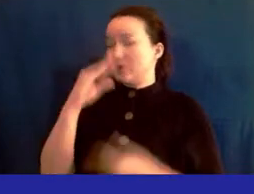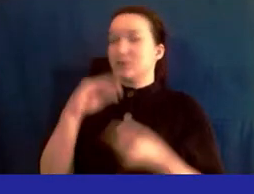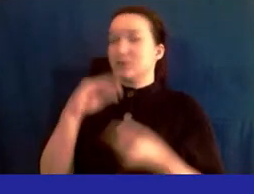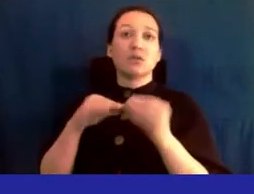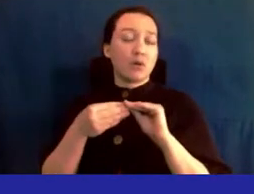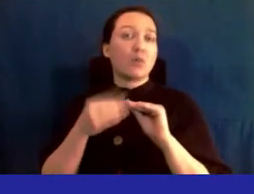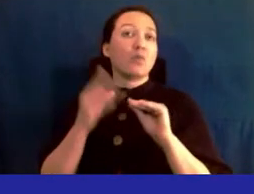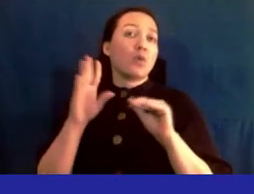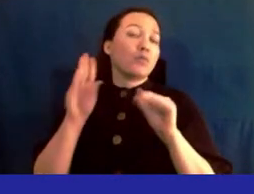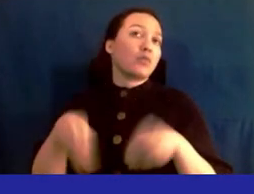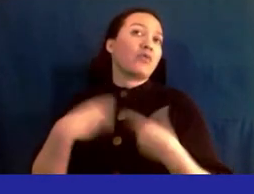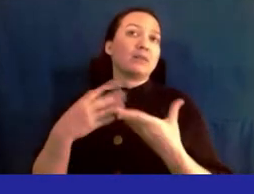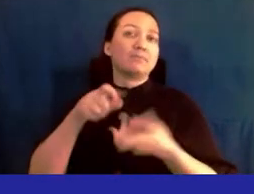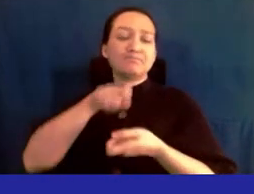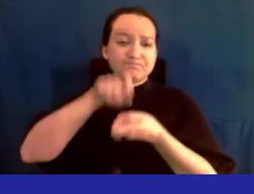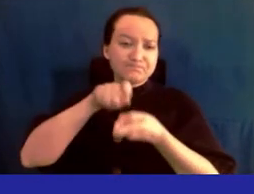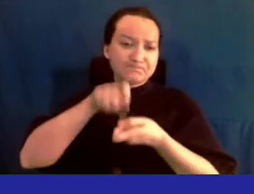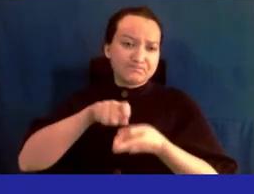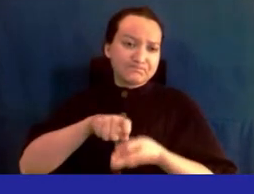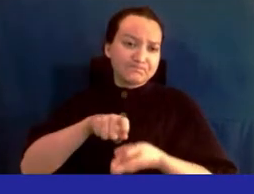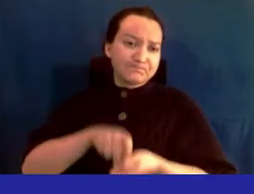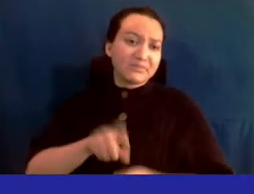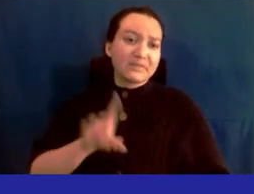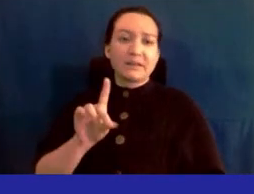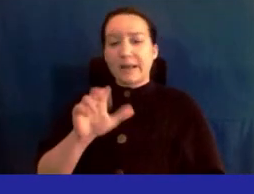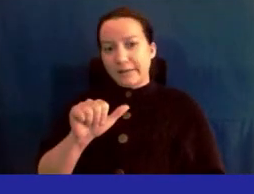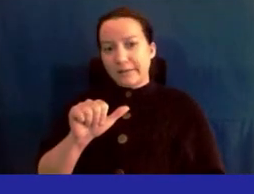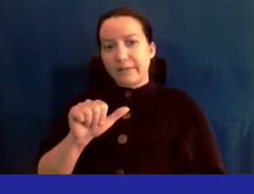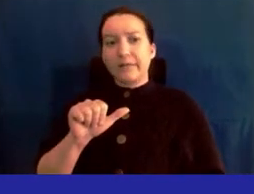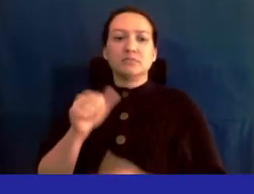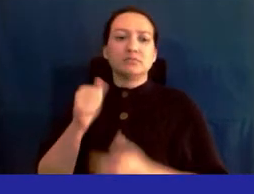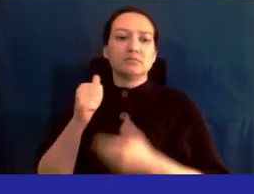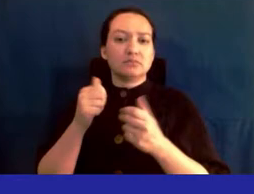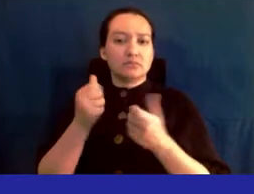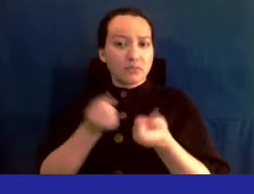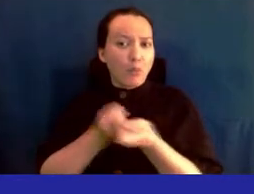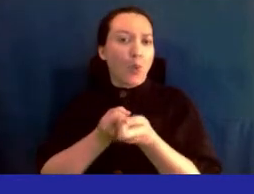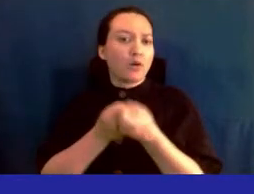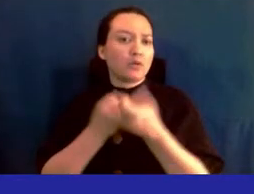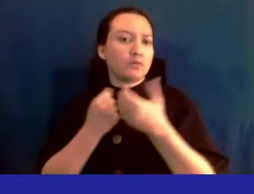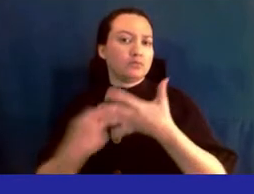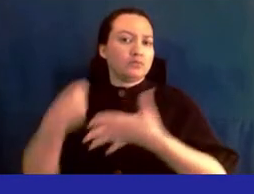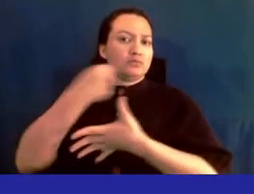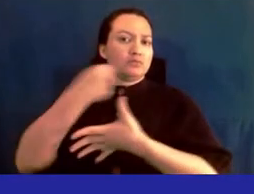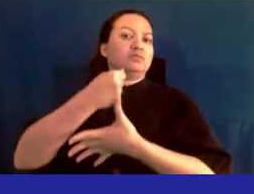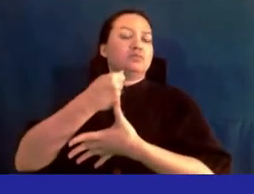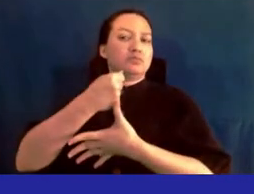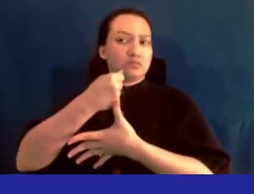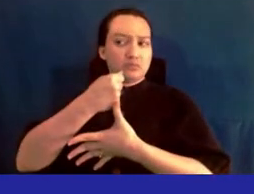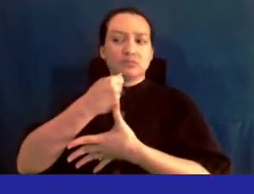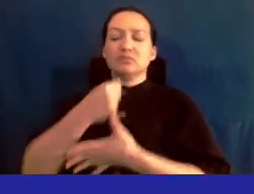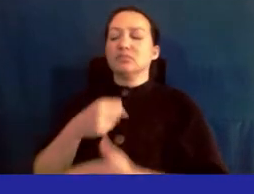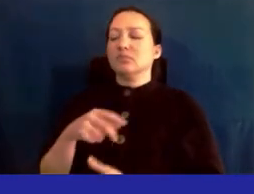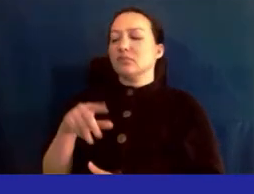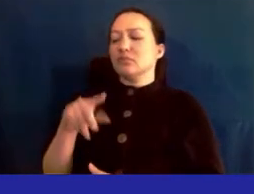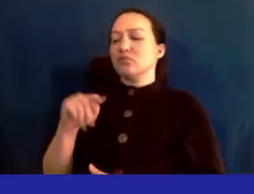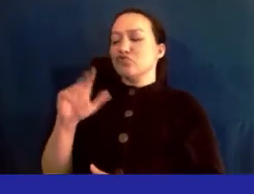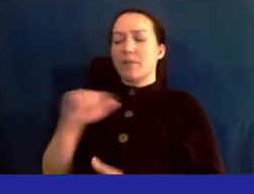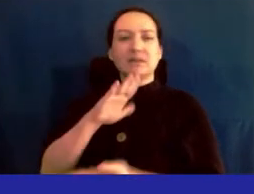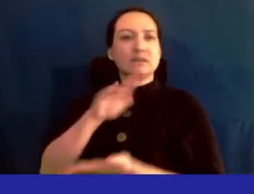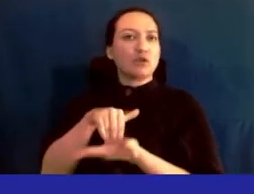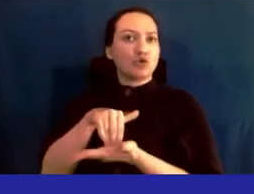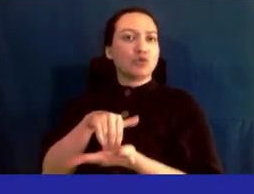be providing more data that supports a prioritization of a trauma center in the rockaway peninsula